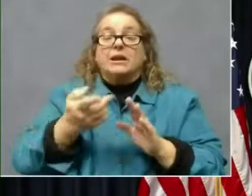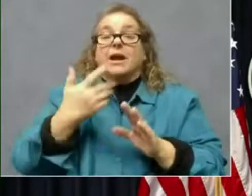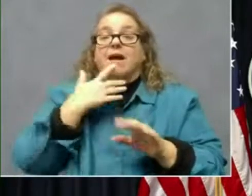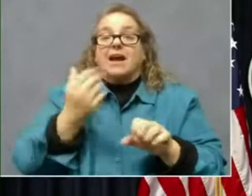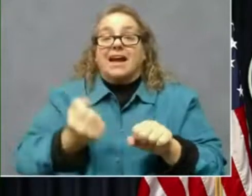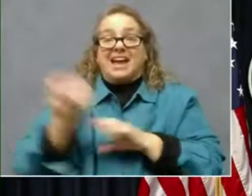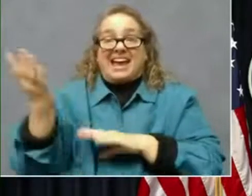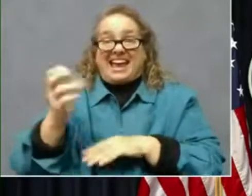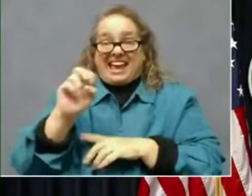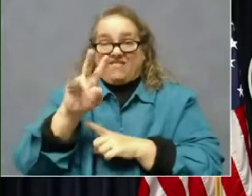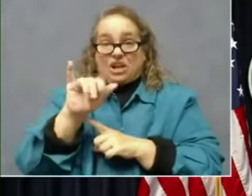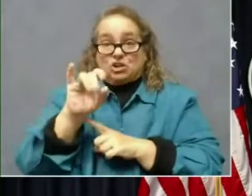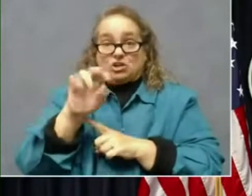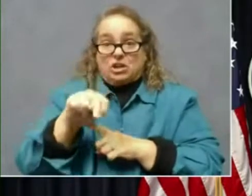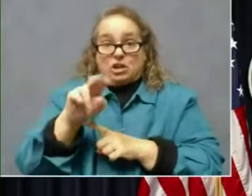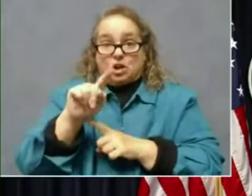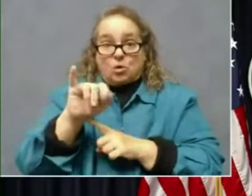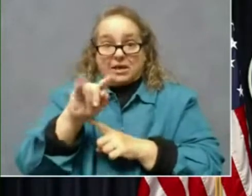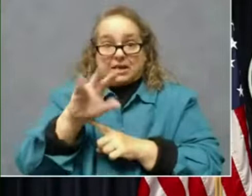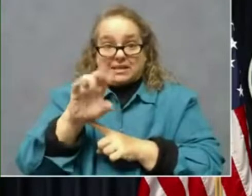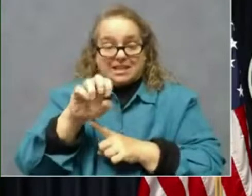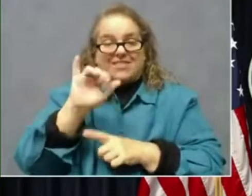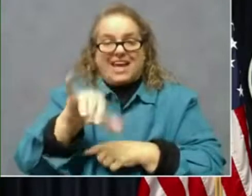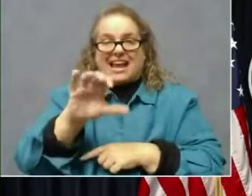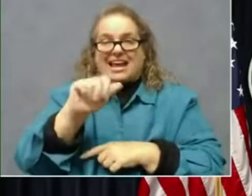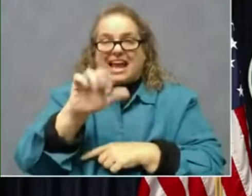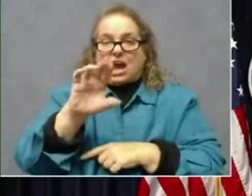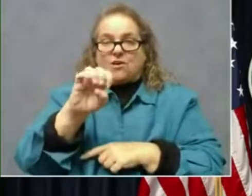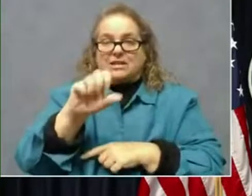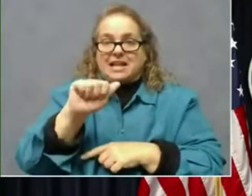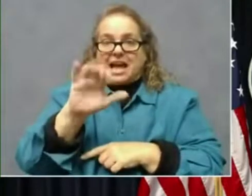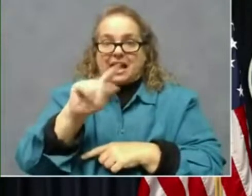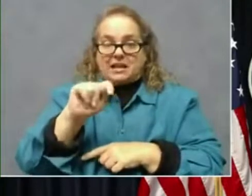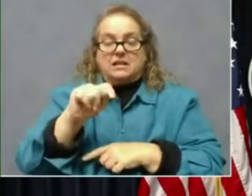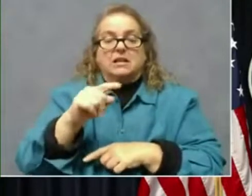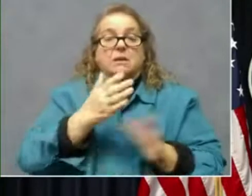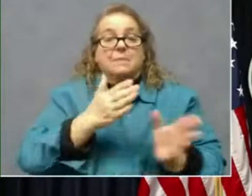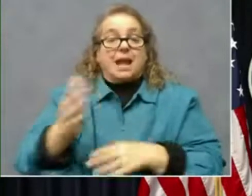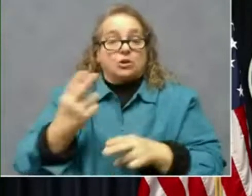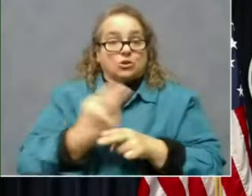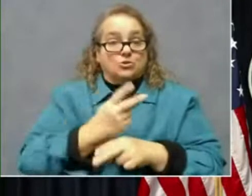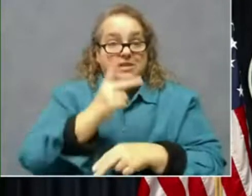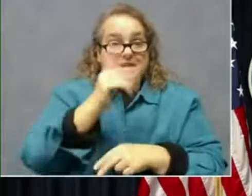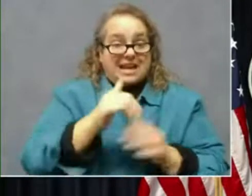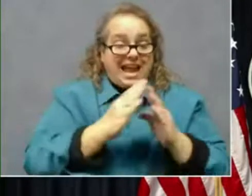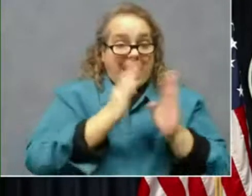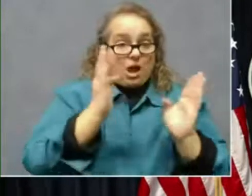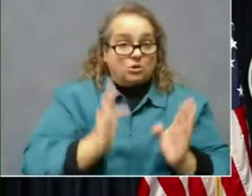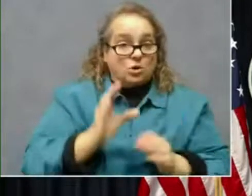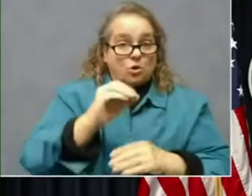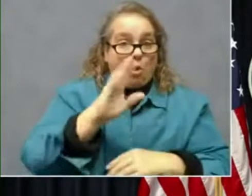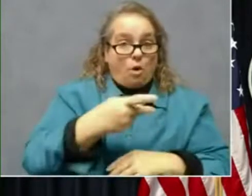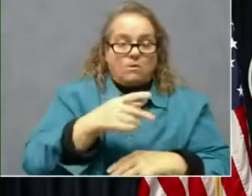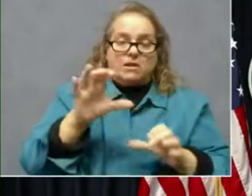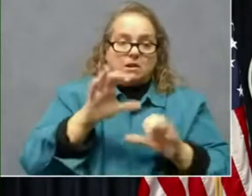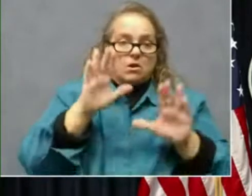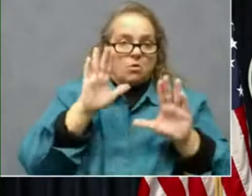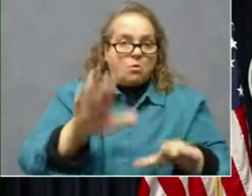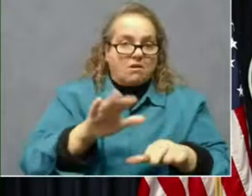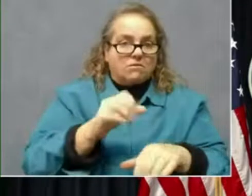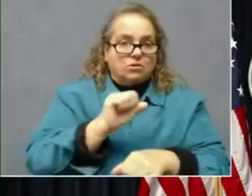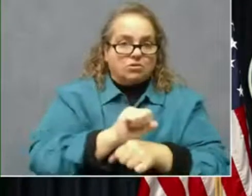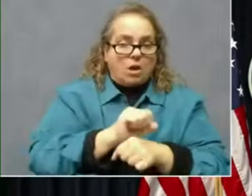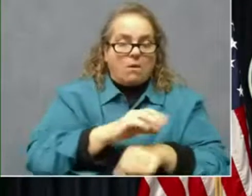on it right now. The plan is to use the Kentucky Housing Corporation, which did an amazing job on our first eviction relief